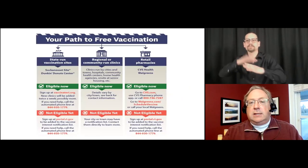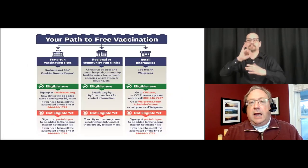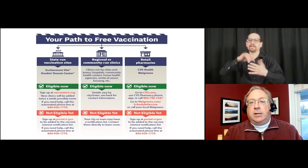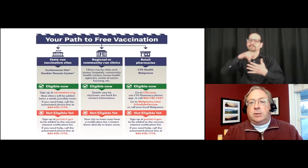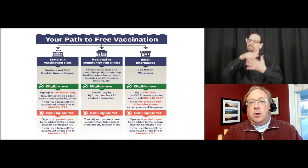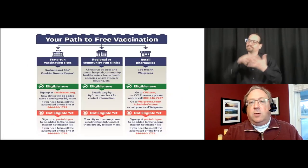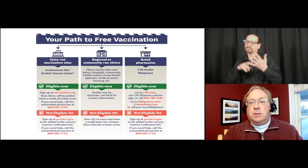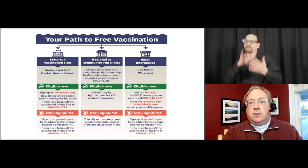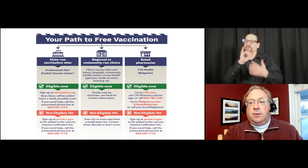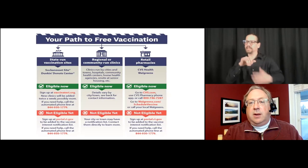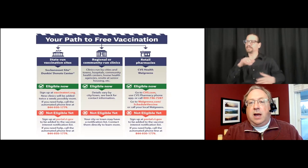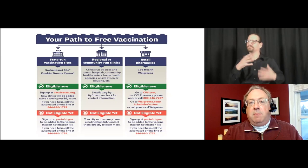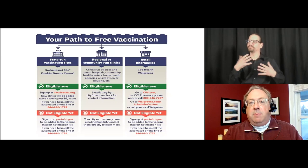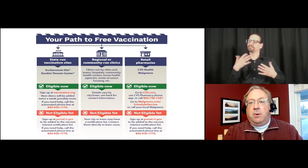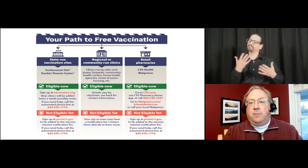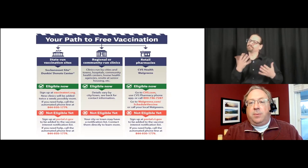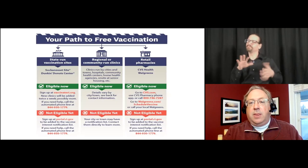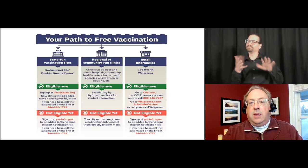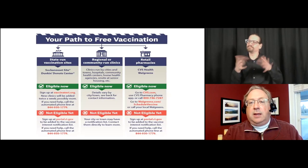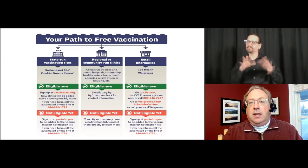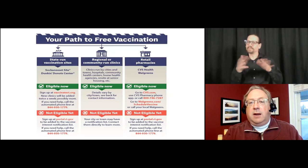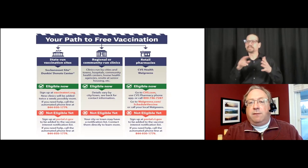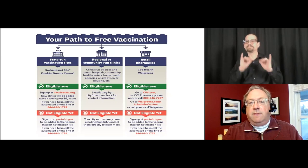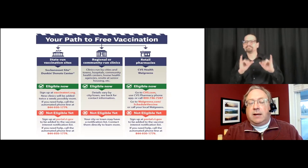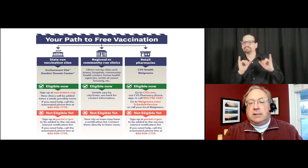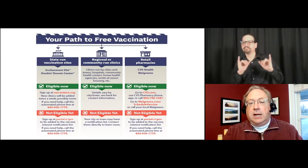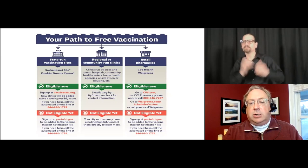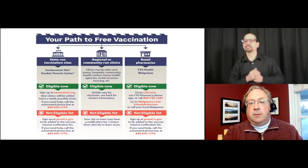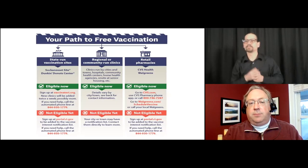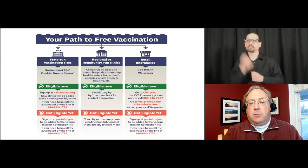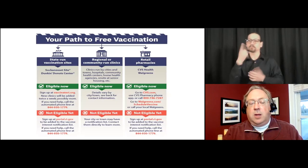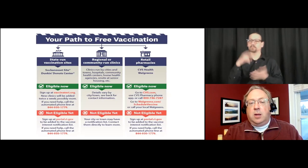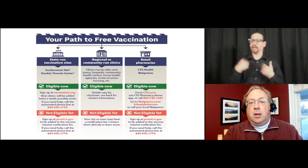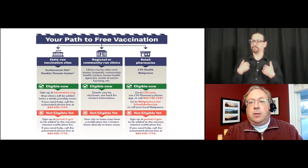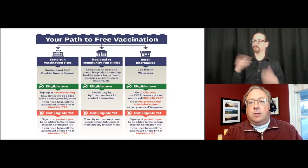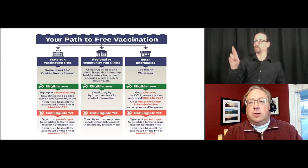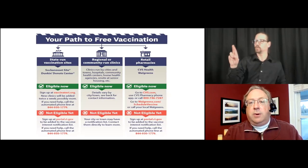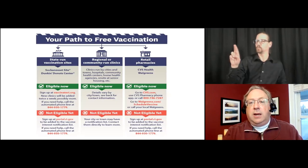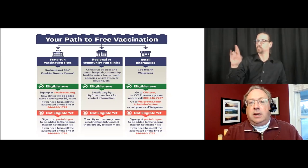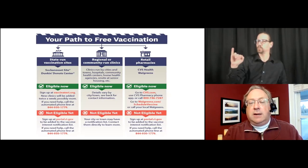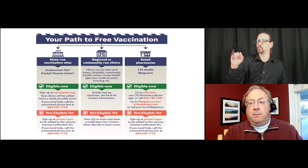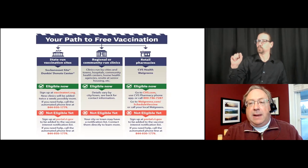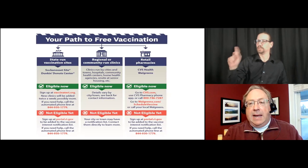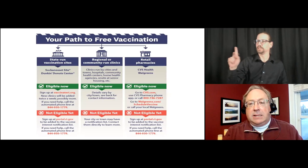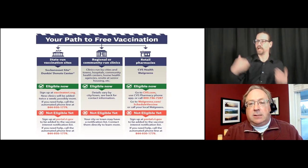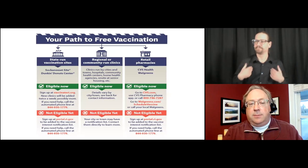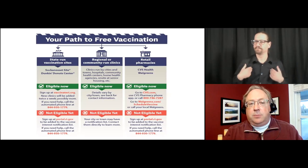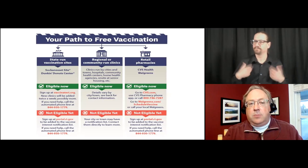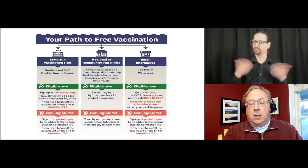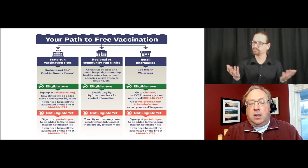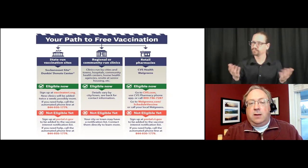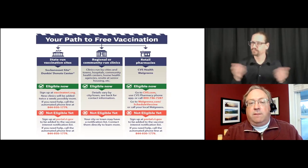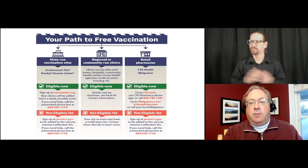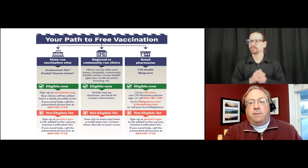This slide just shows how people can get a free vaccination. There's three different paths.